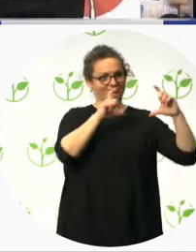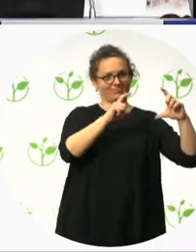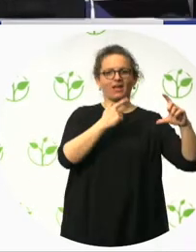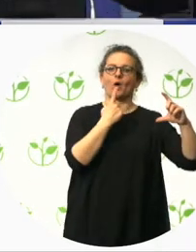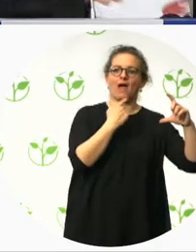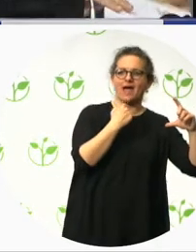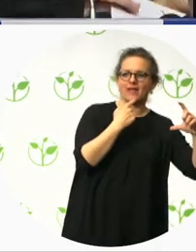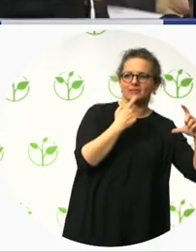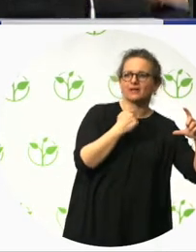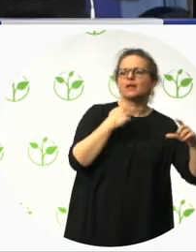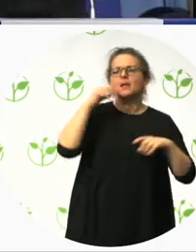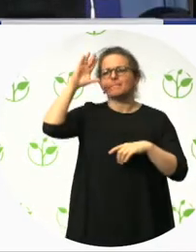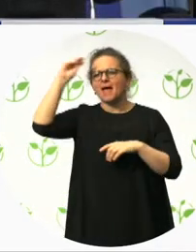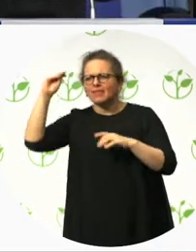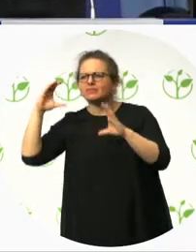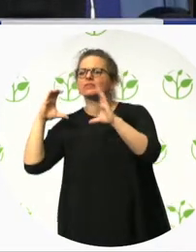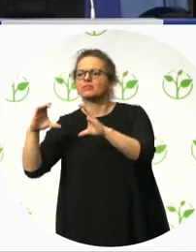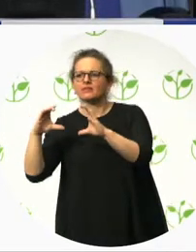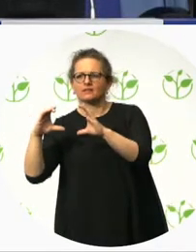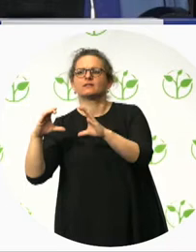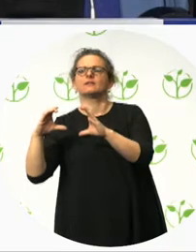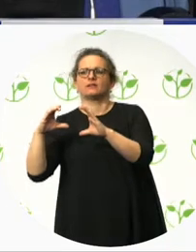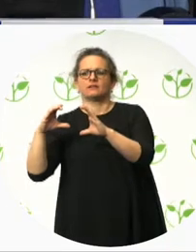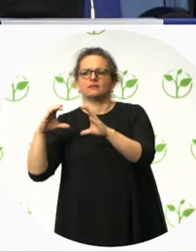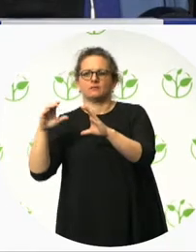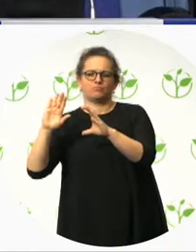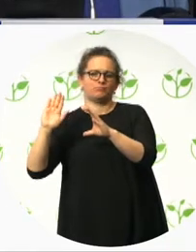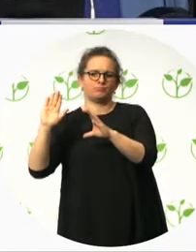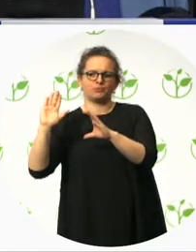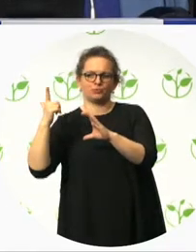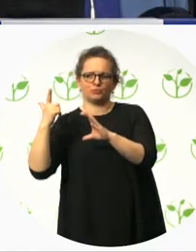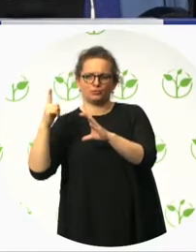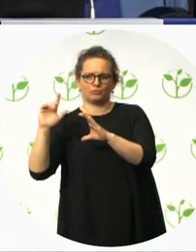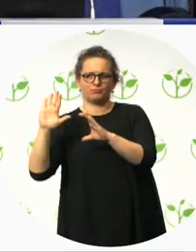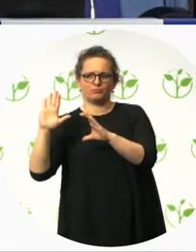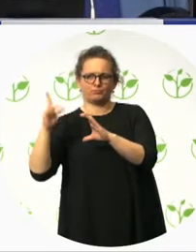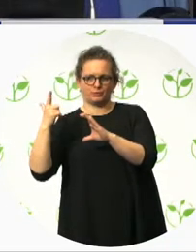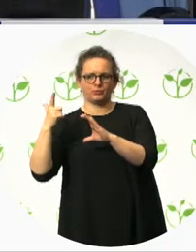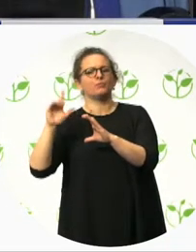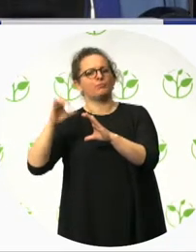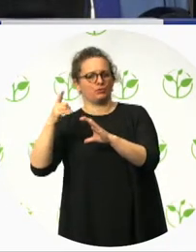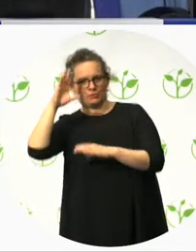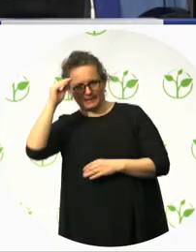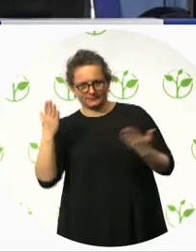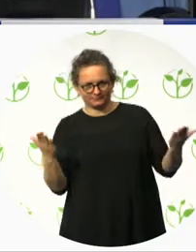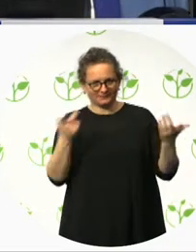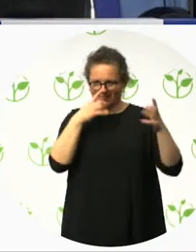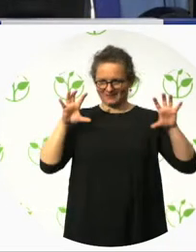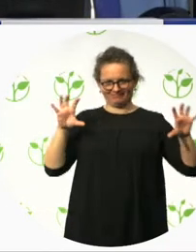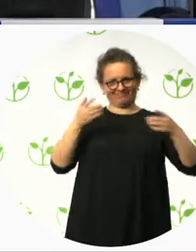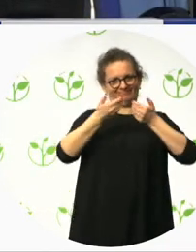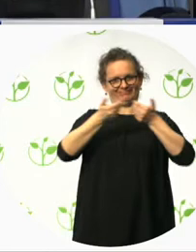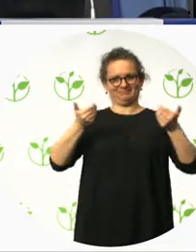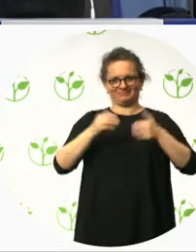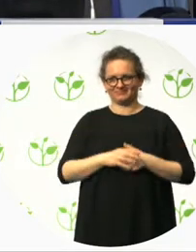And the colours and symbols of the signals correspond also to those of the labels in every article, so the shop